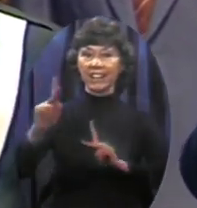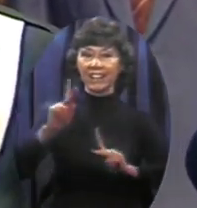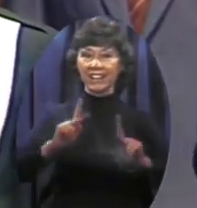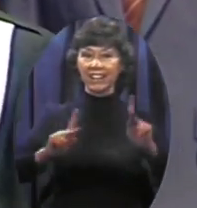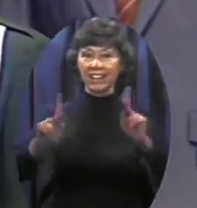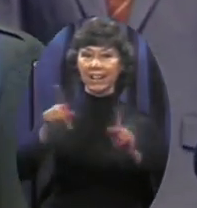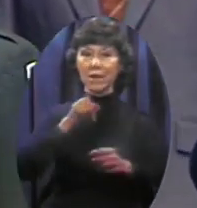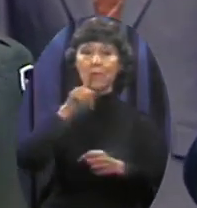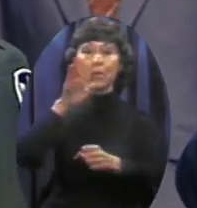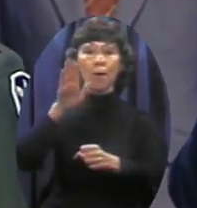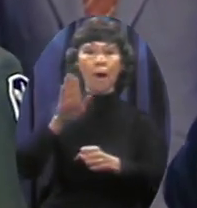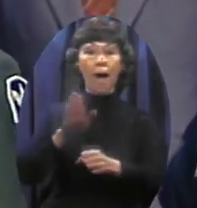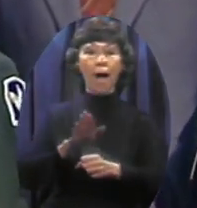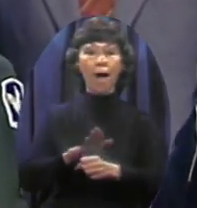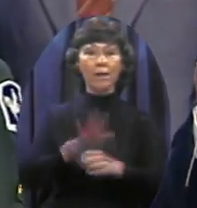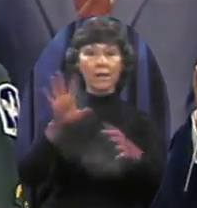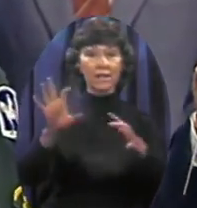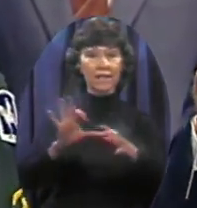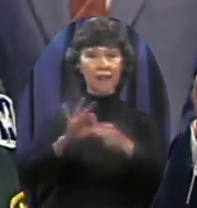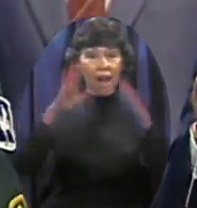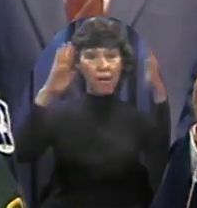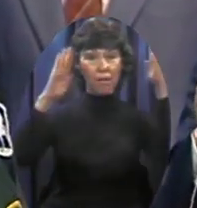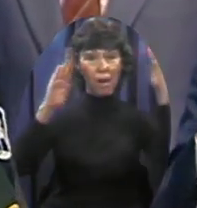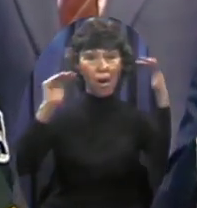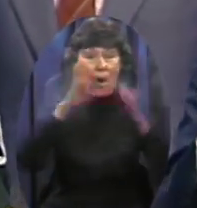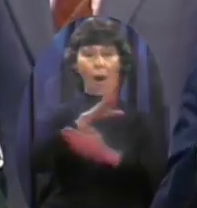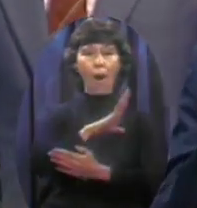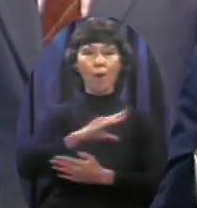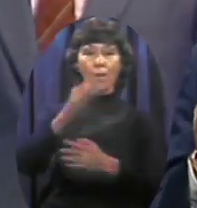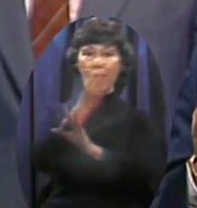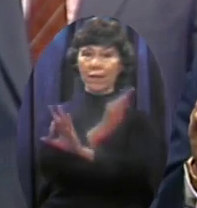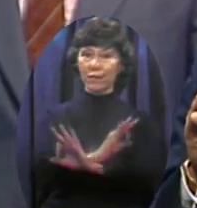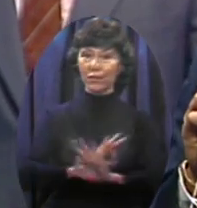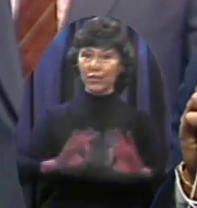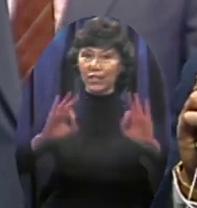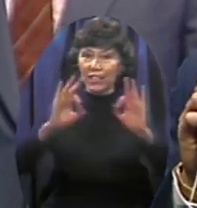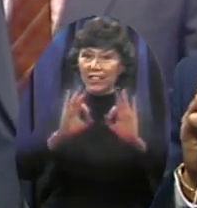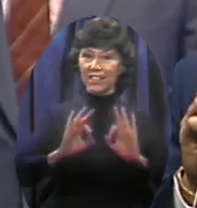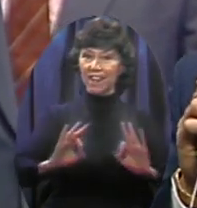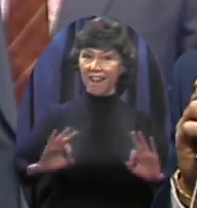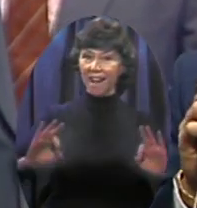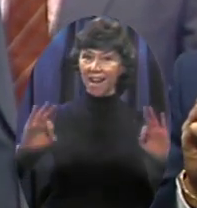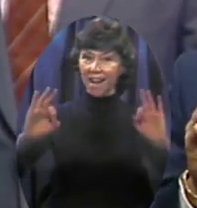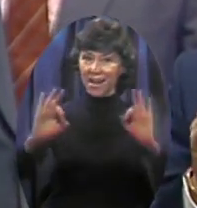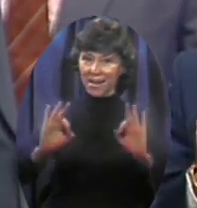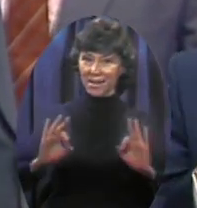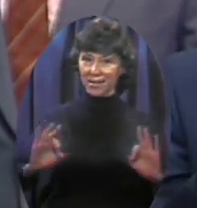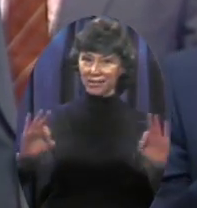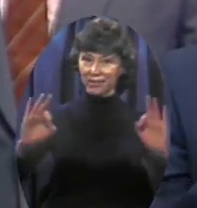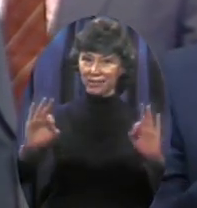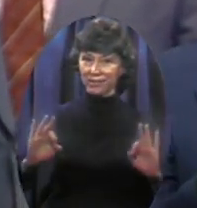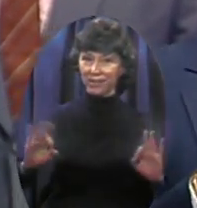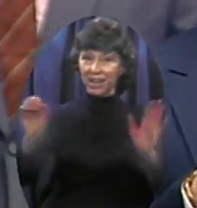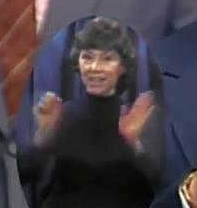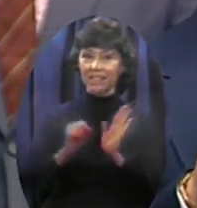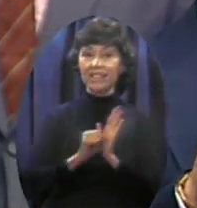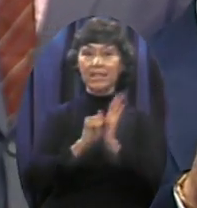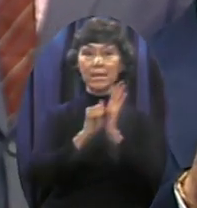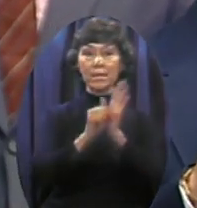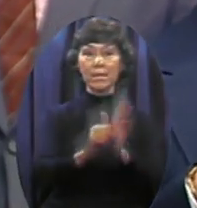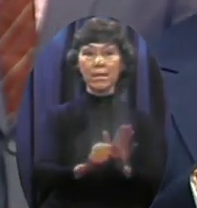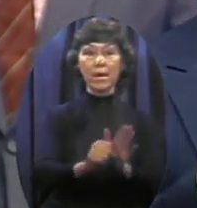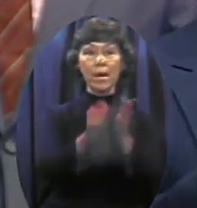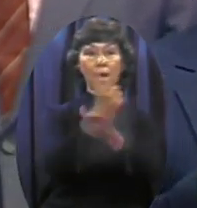Promise of hope and freedom ¶ ¶ Symbol of